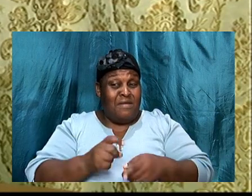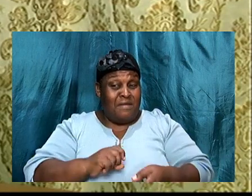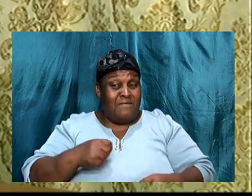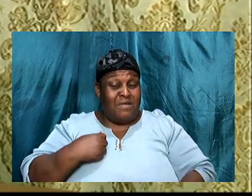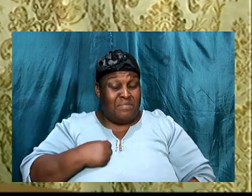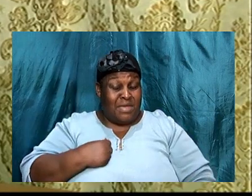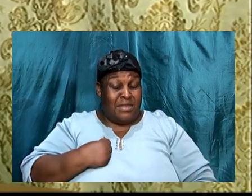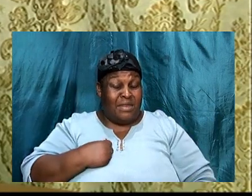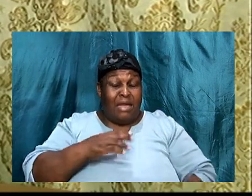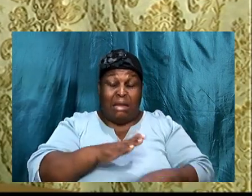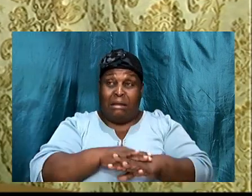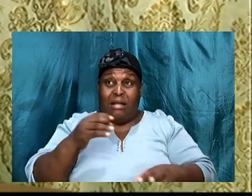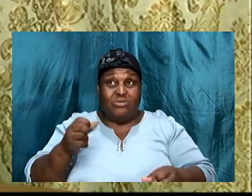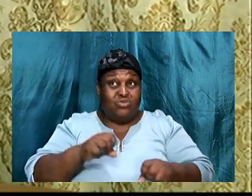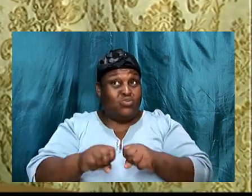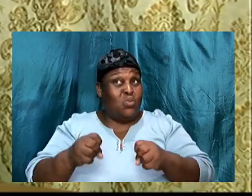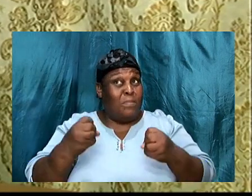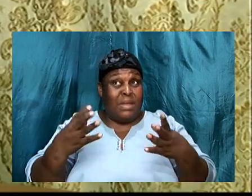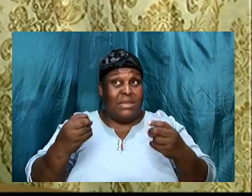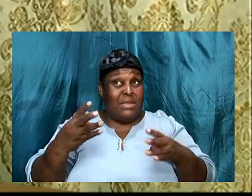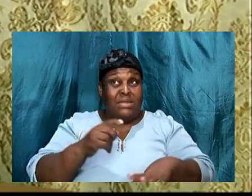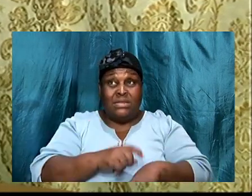I do everything, within my power,